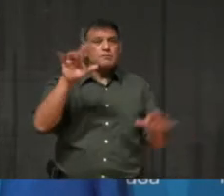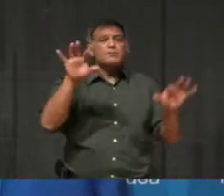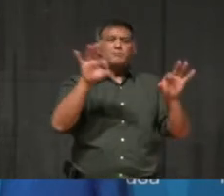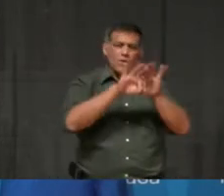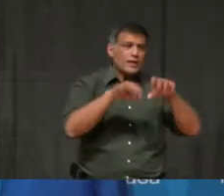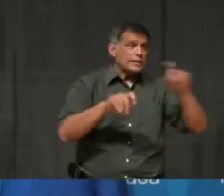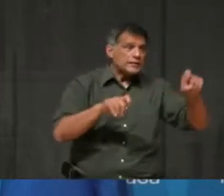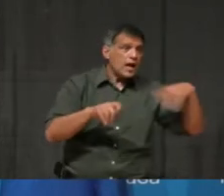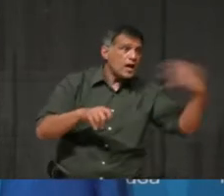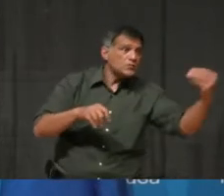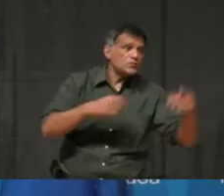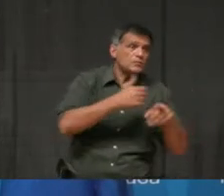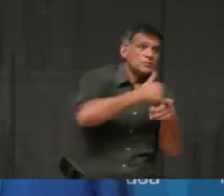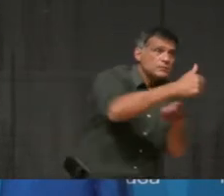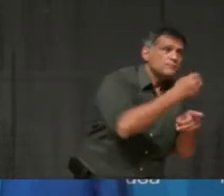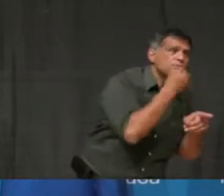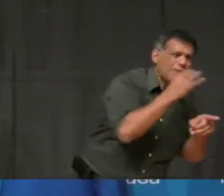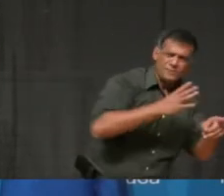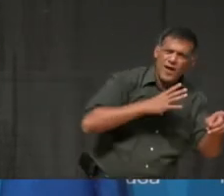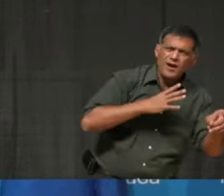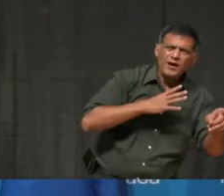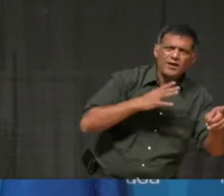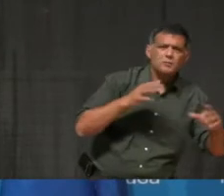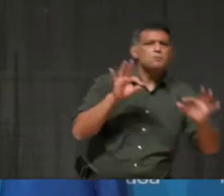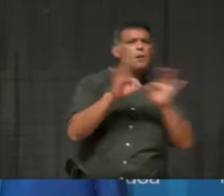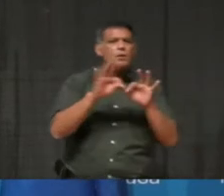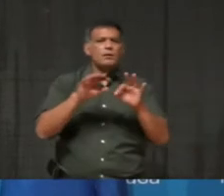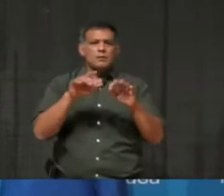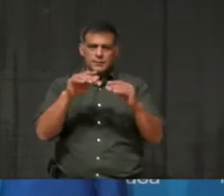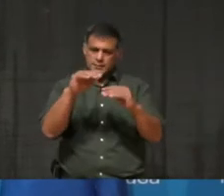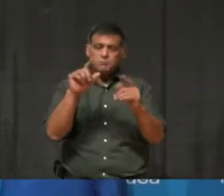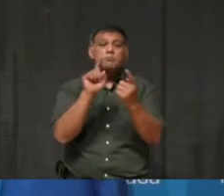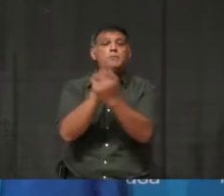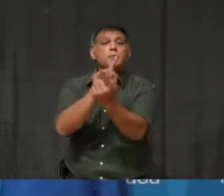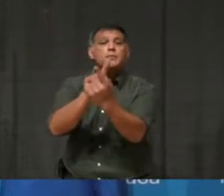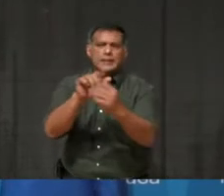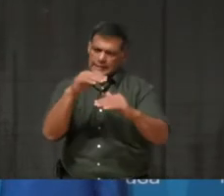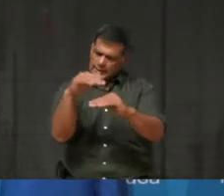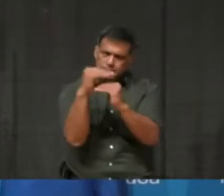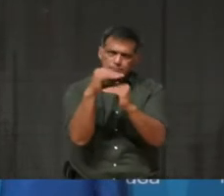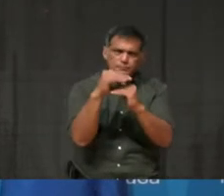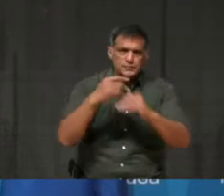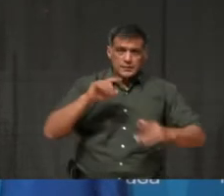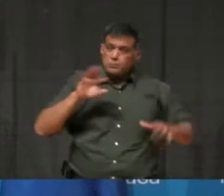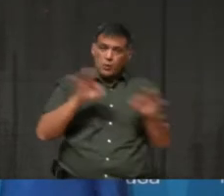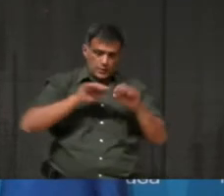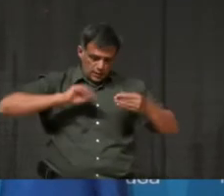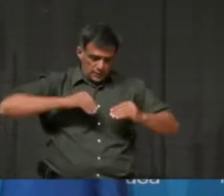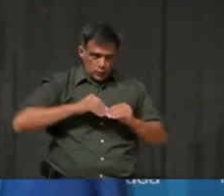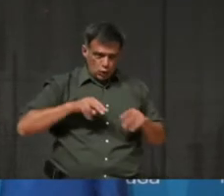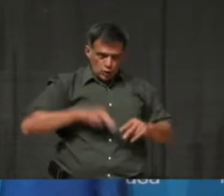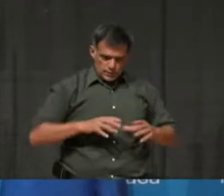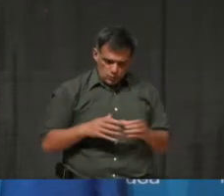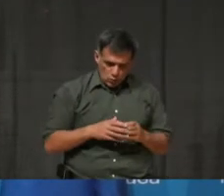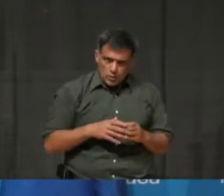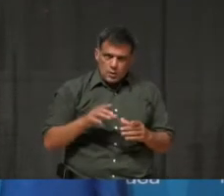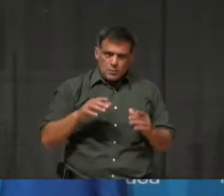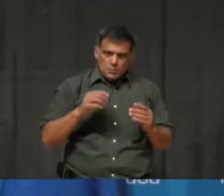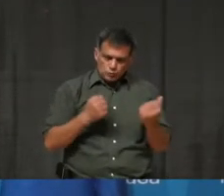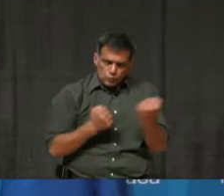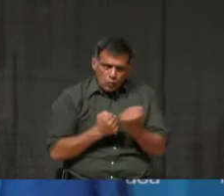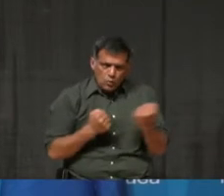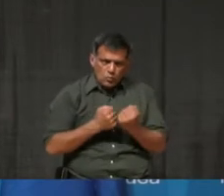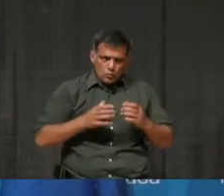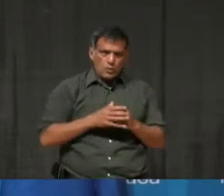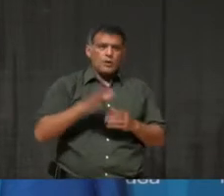limiting our close personal contacts to our immediate households and our essential supports. And by following the advice of public health.